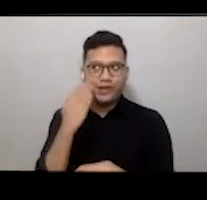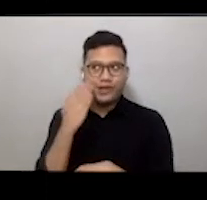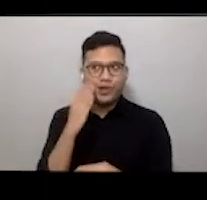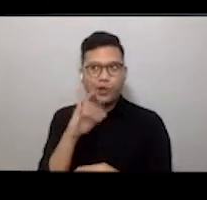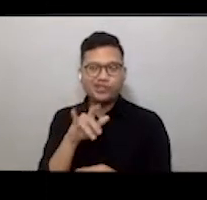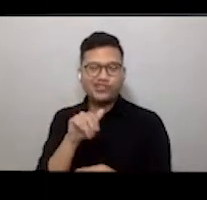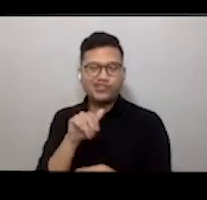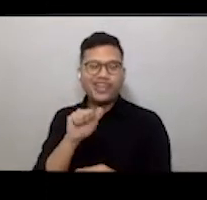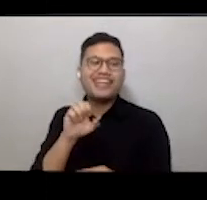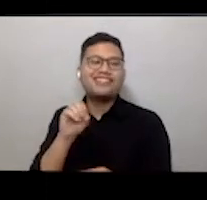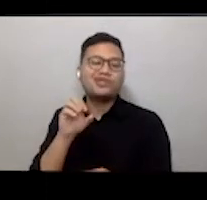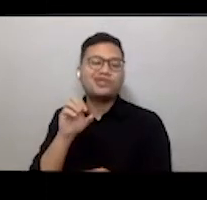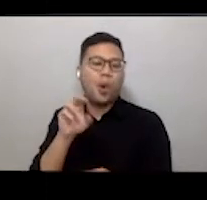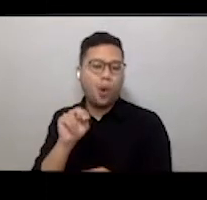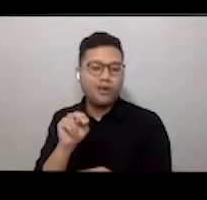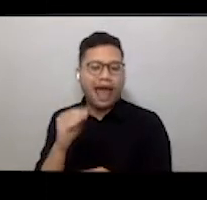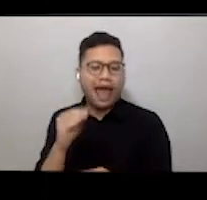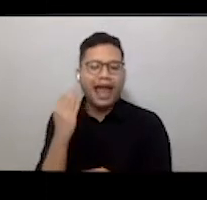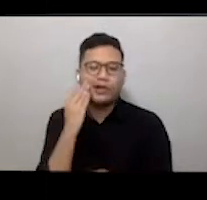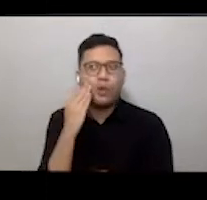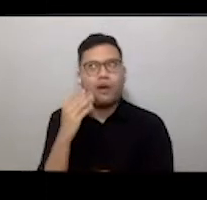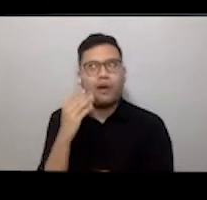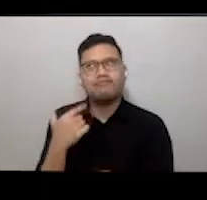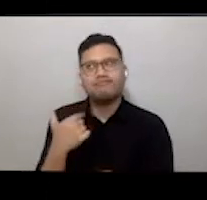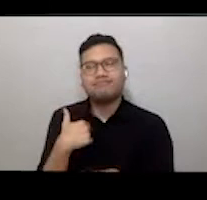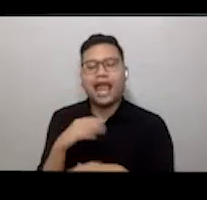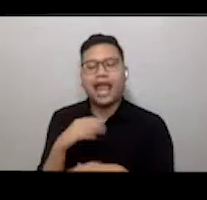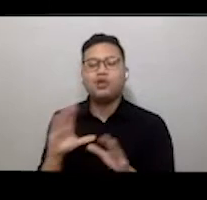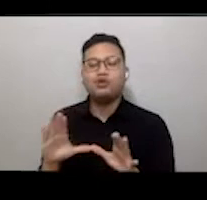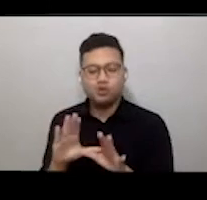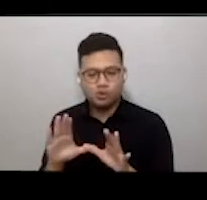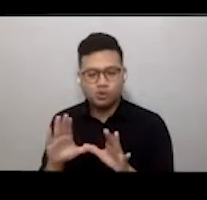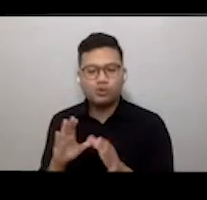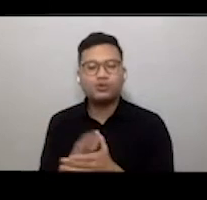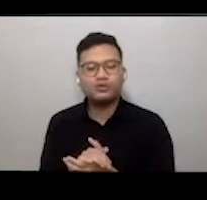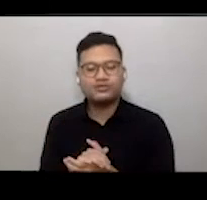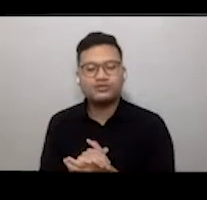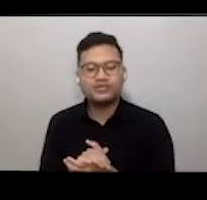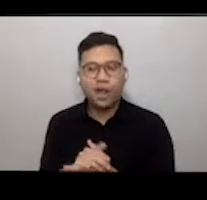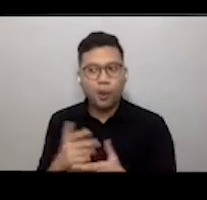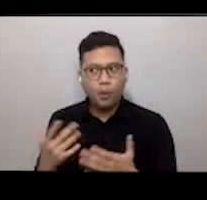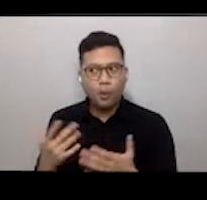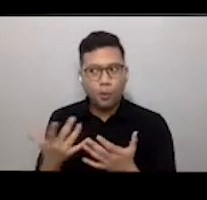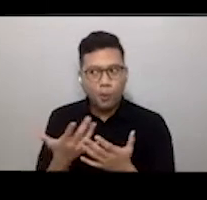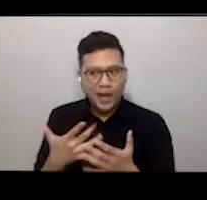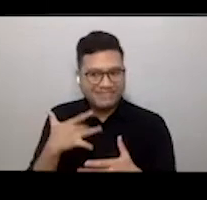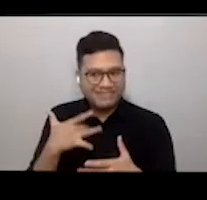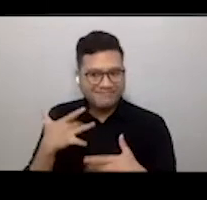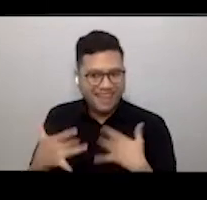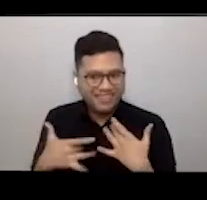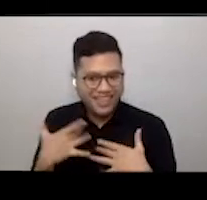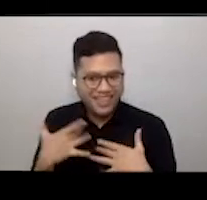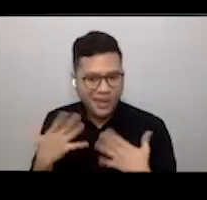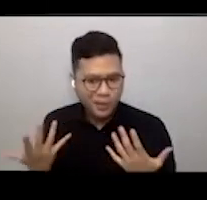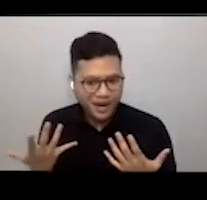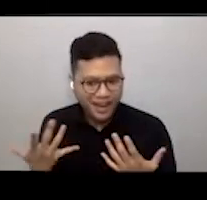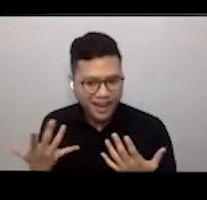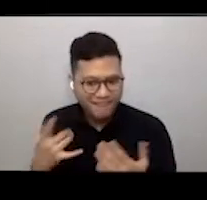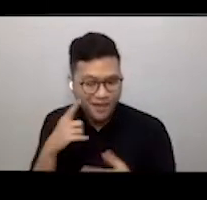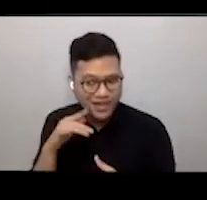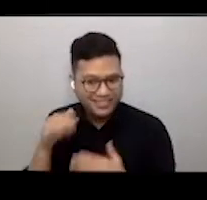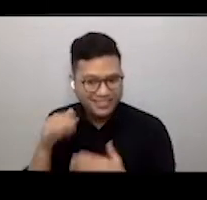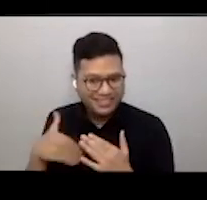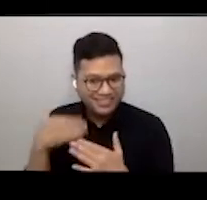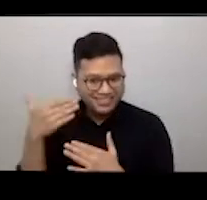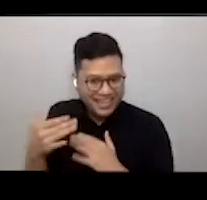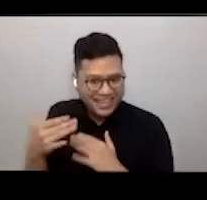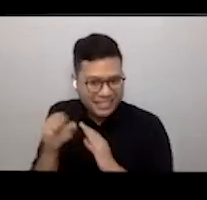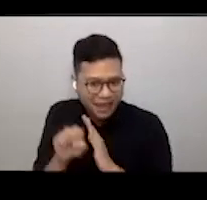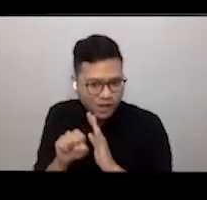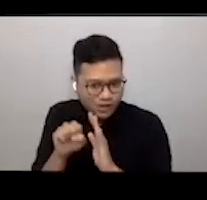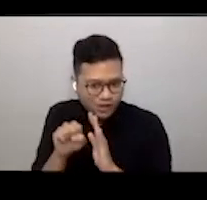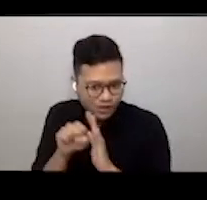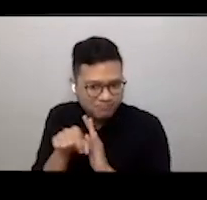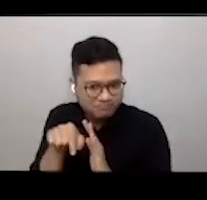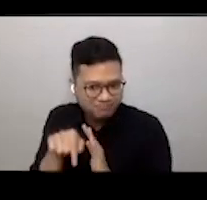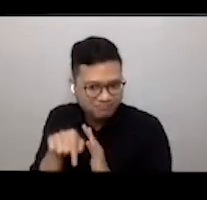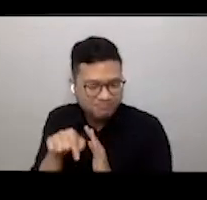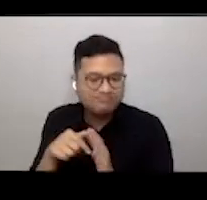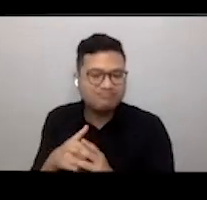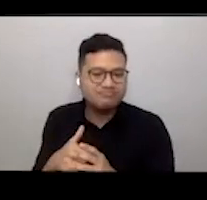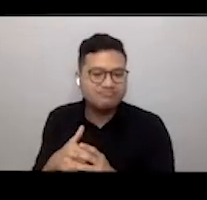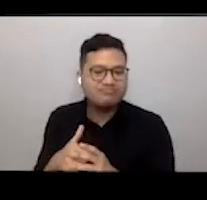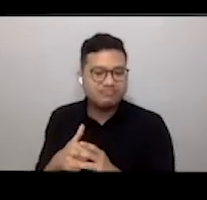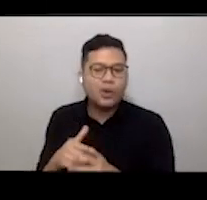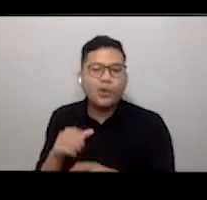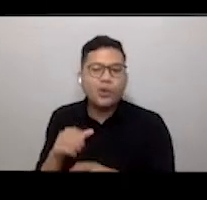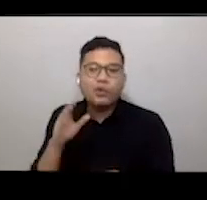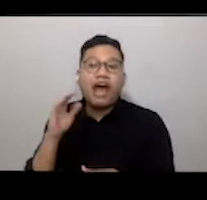I think I do, what is going to delight us in the next period will be absolutely both of those.